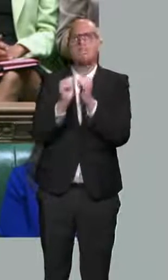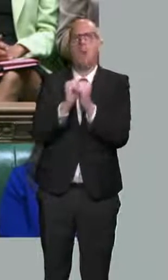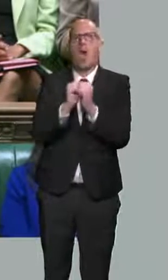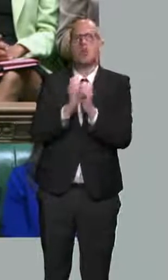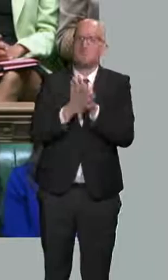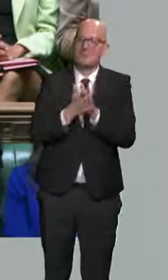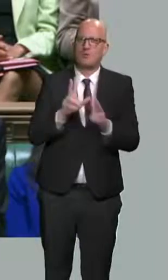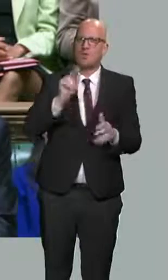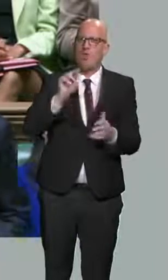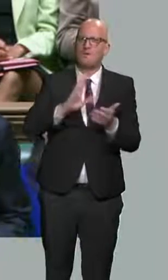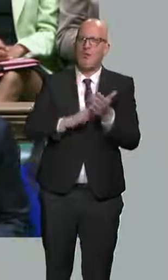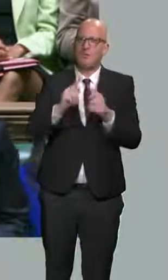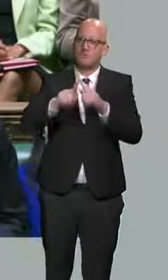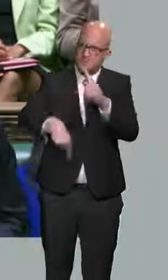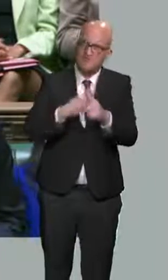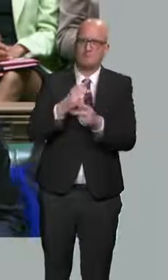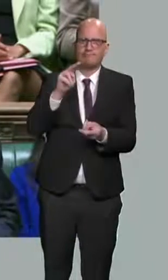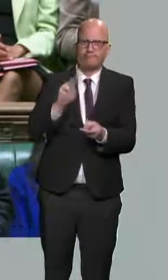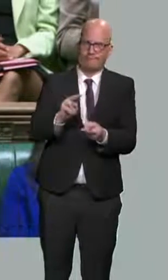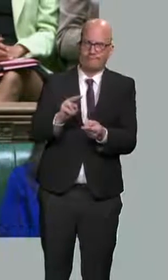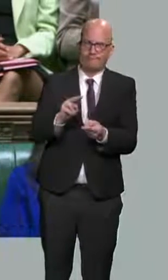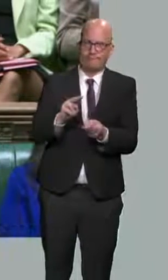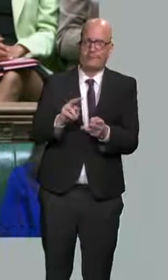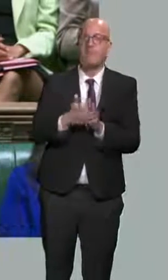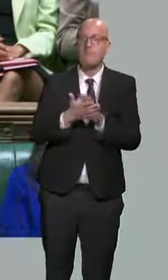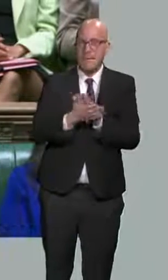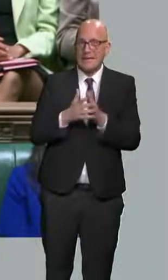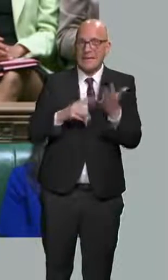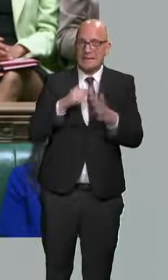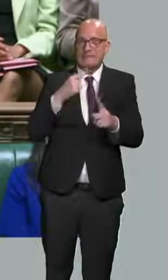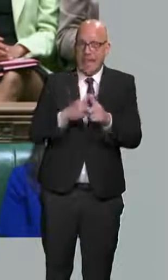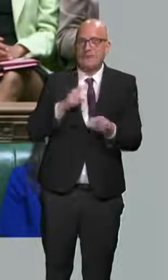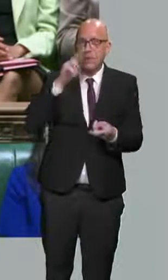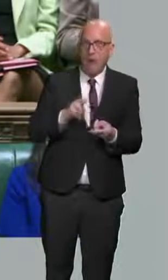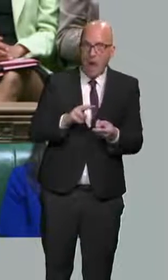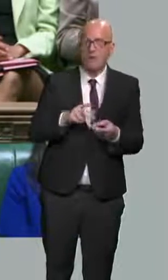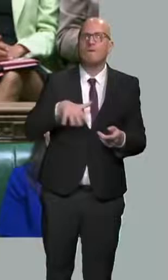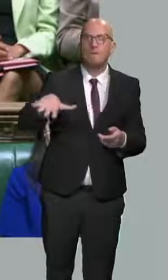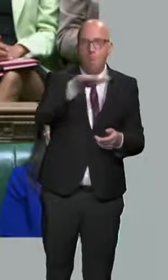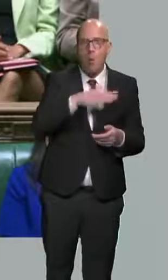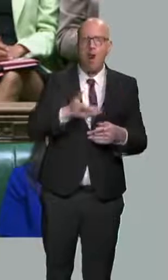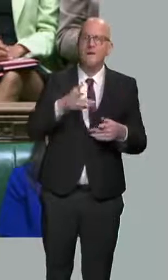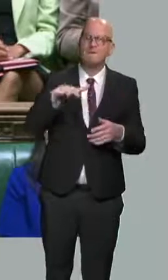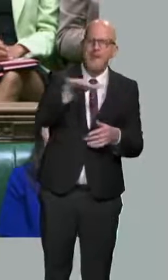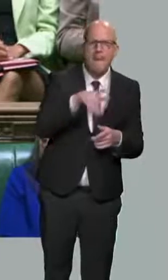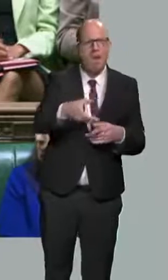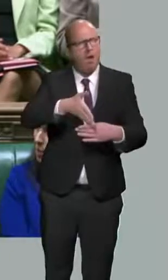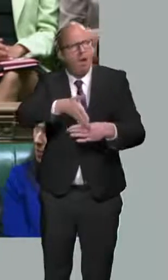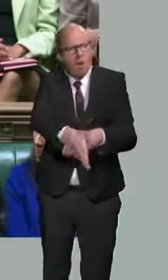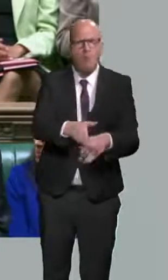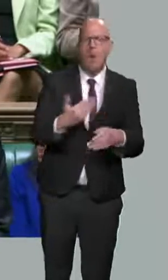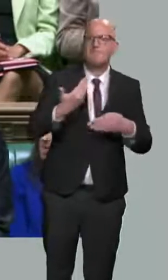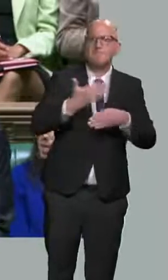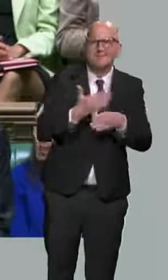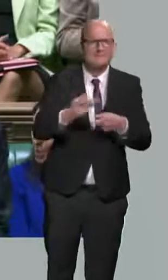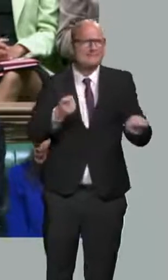12 months. Together with the freeze, it is a tax cut this year for hard-working families and businesses worth over